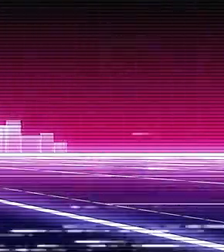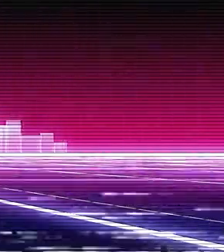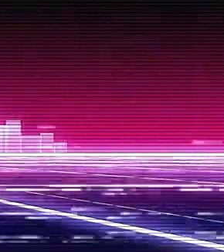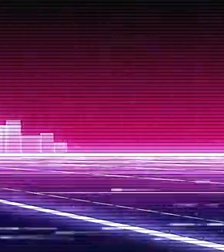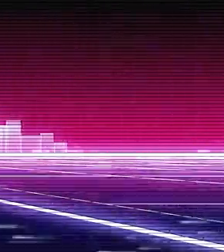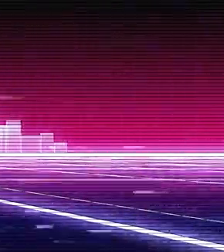You You